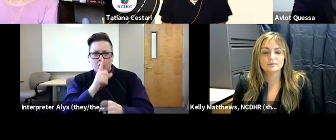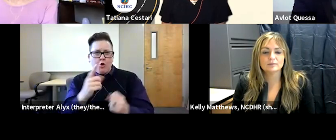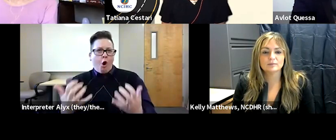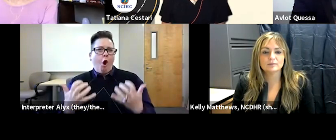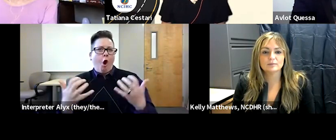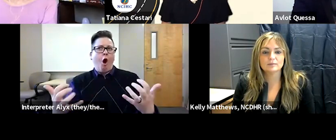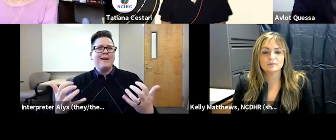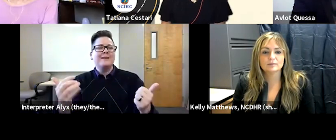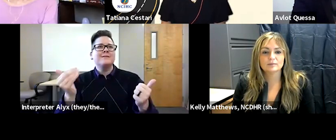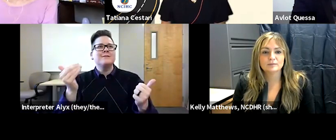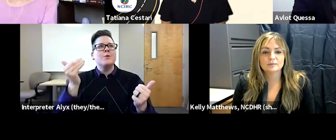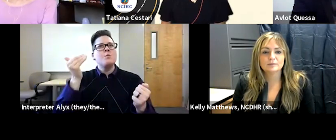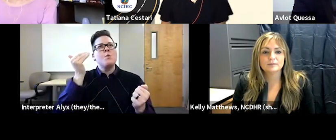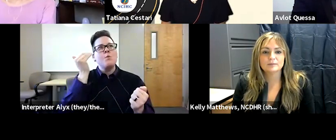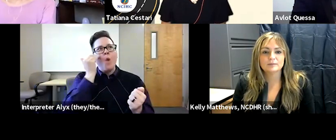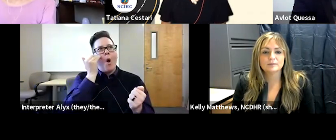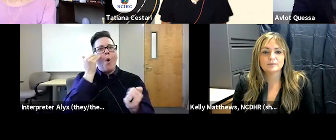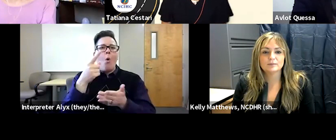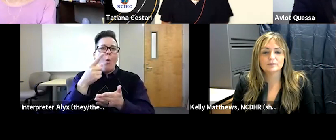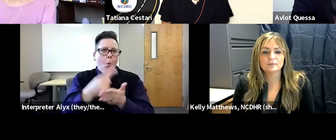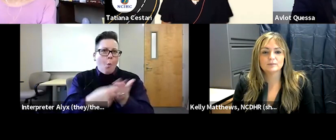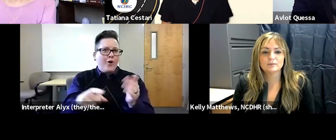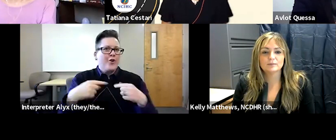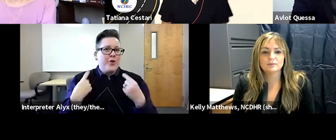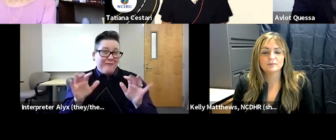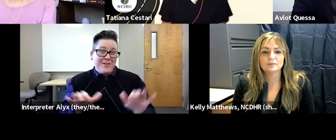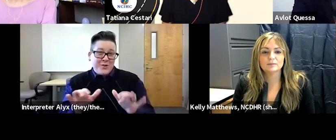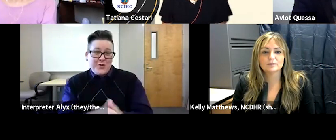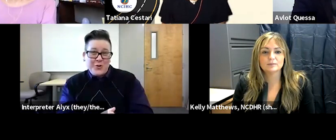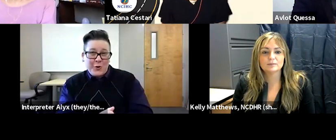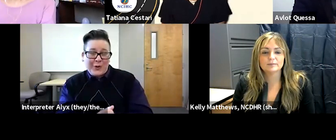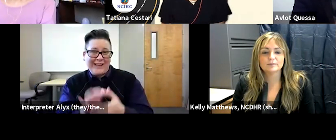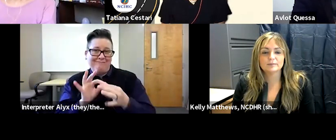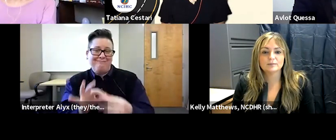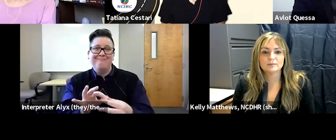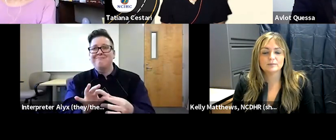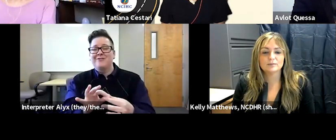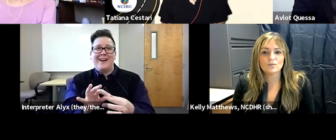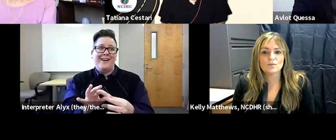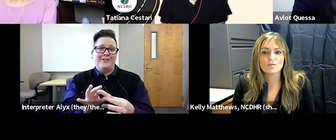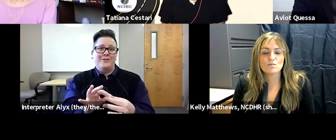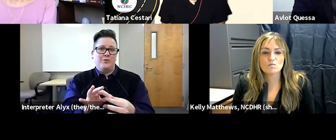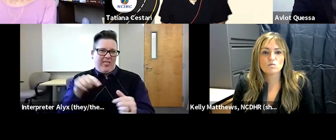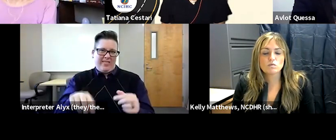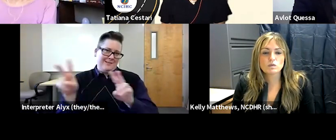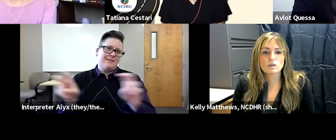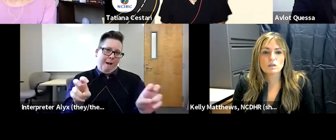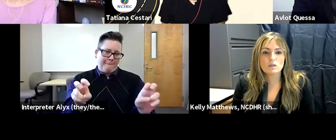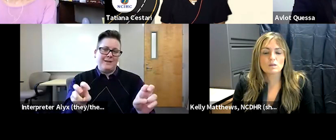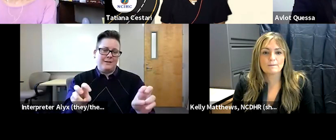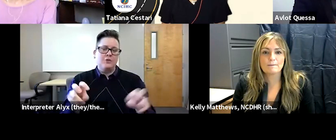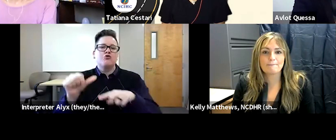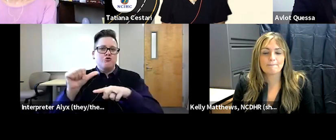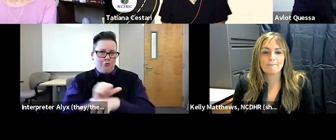knows what you've been up to in regards to the topic we're talking about